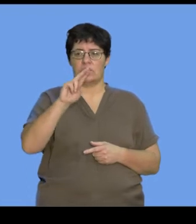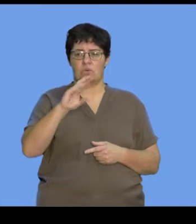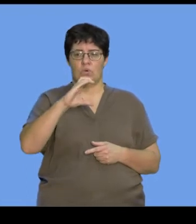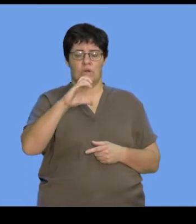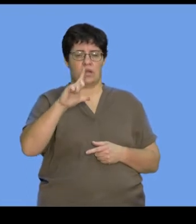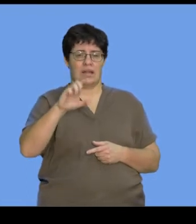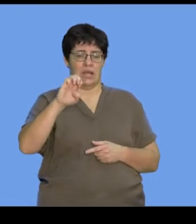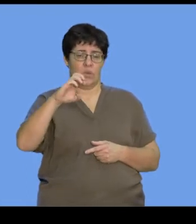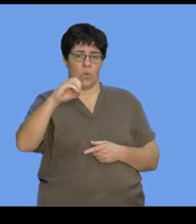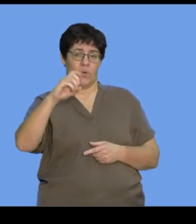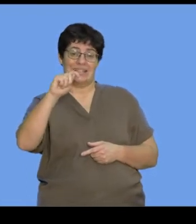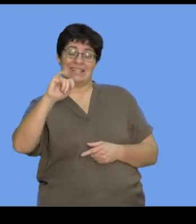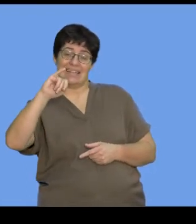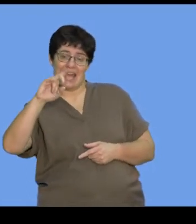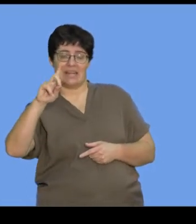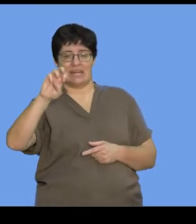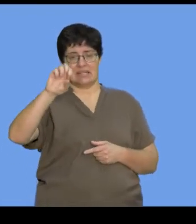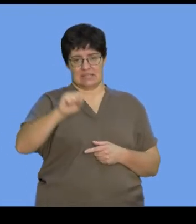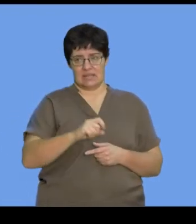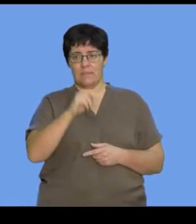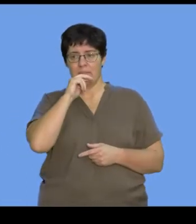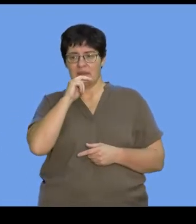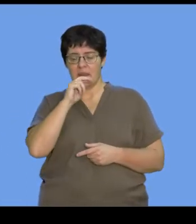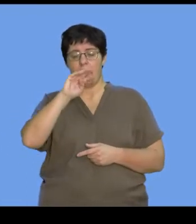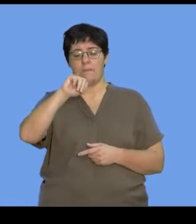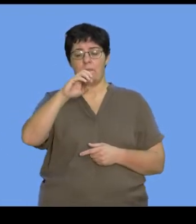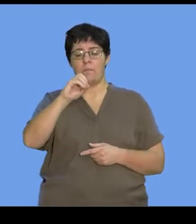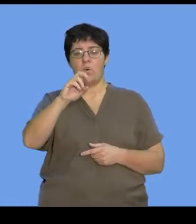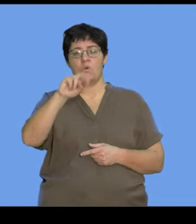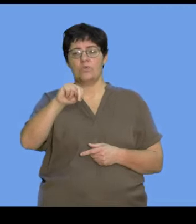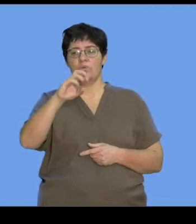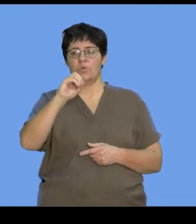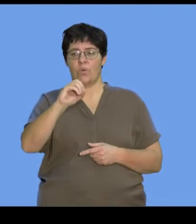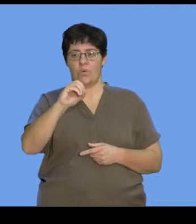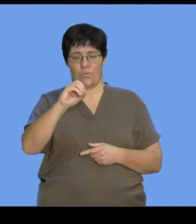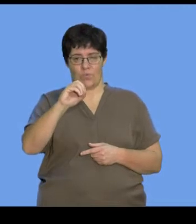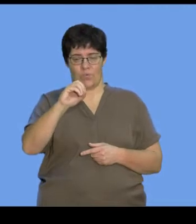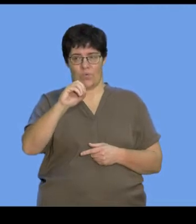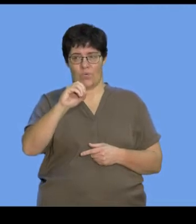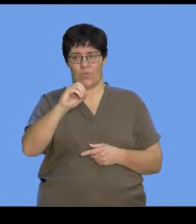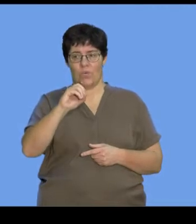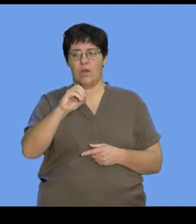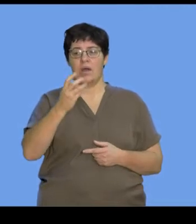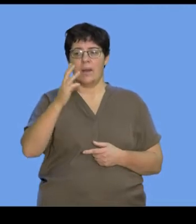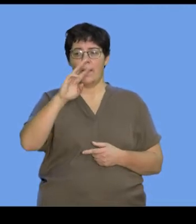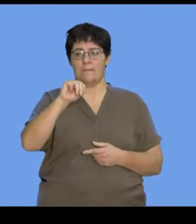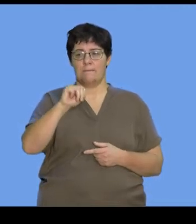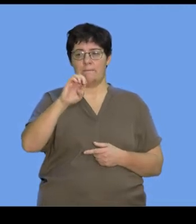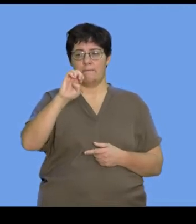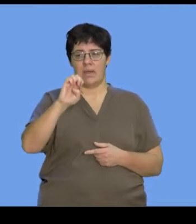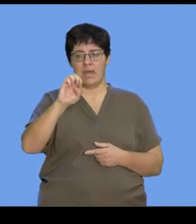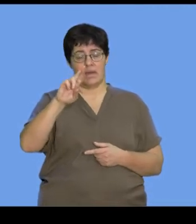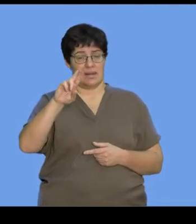essentially refers to the monomers. The single smallest building blocks of DNA are called